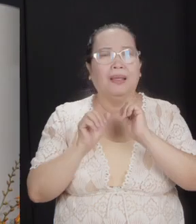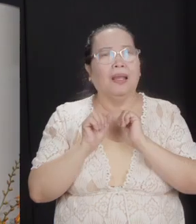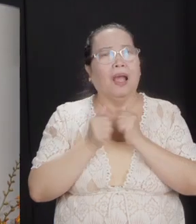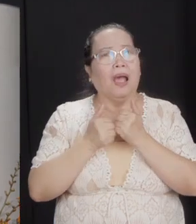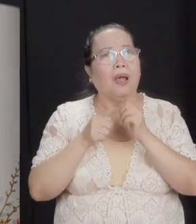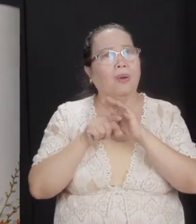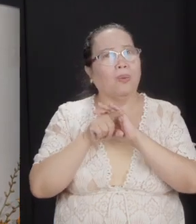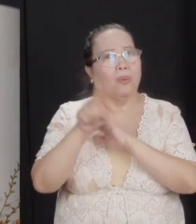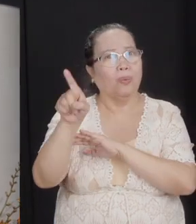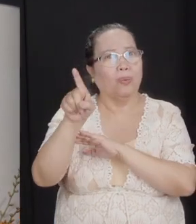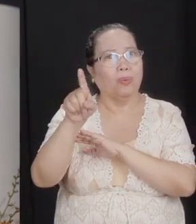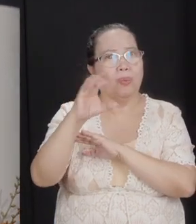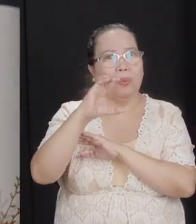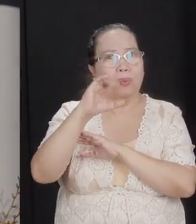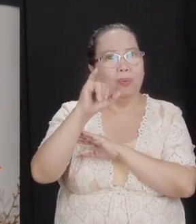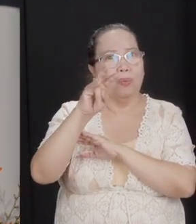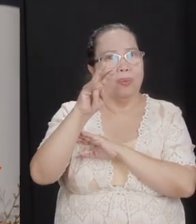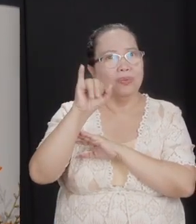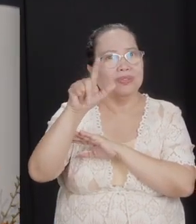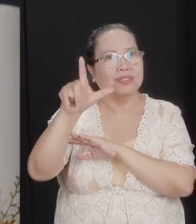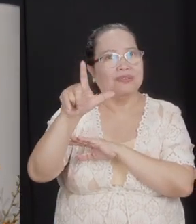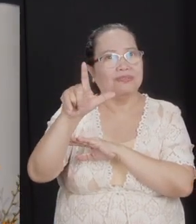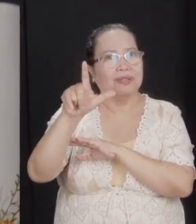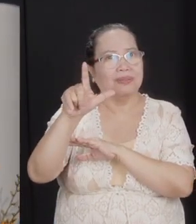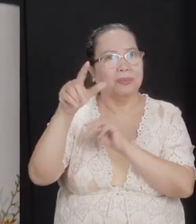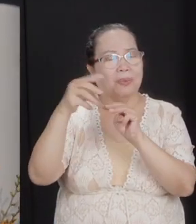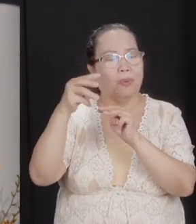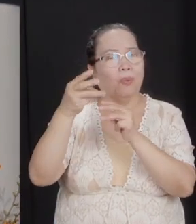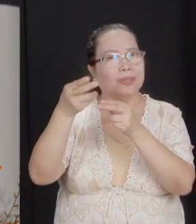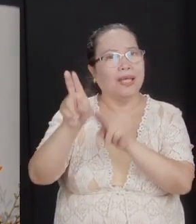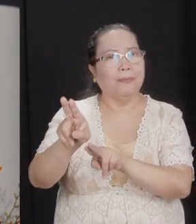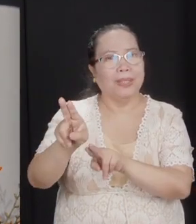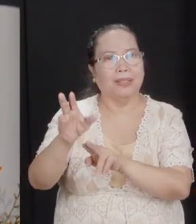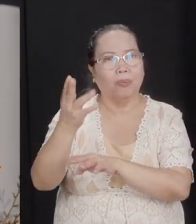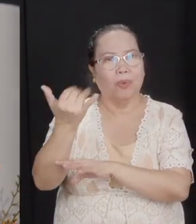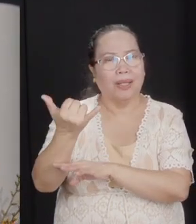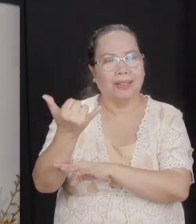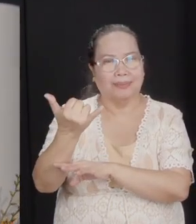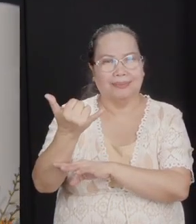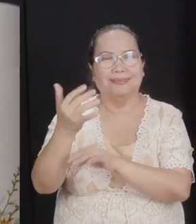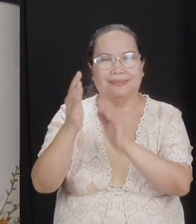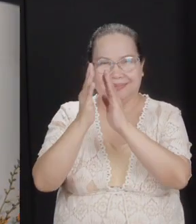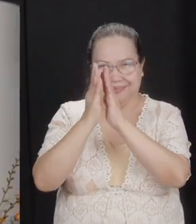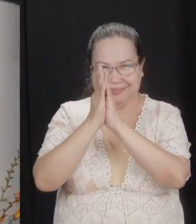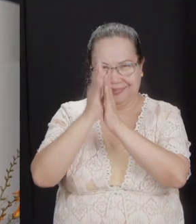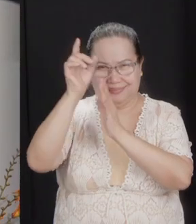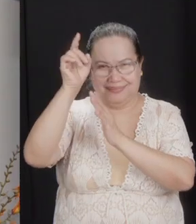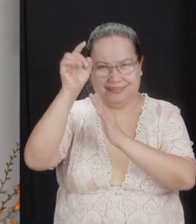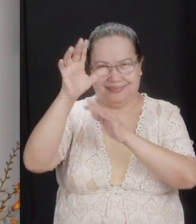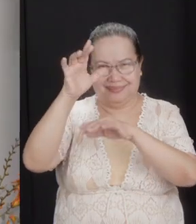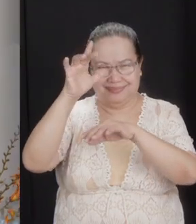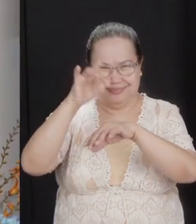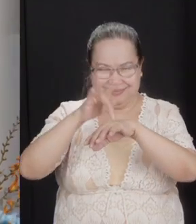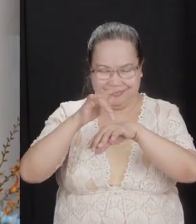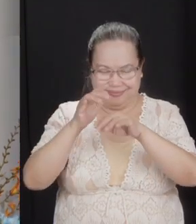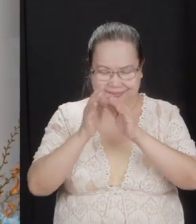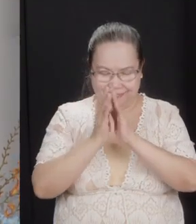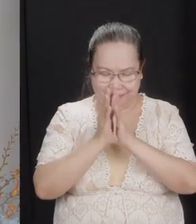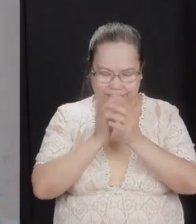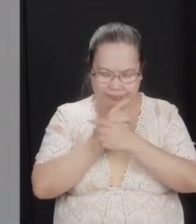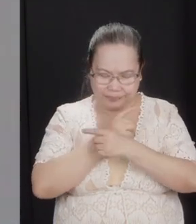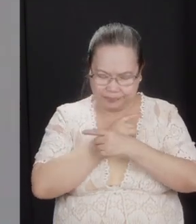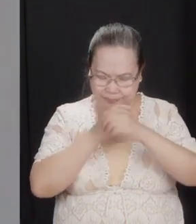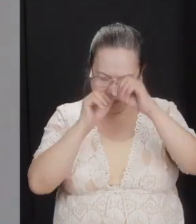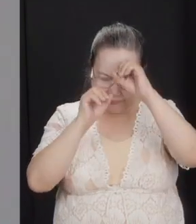escape the civil war then? And why did they get there in the first place? Well, let's ask God for guidance in our study today. Dear Father,